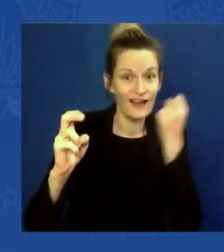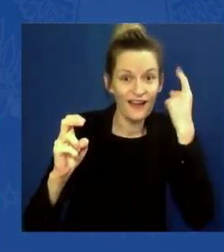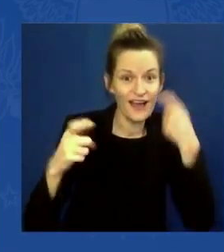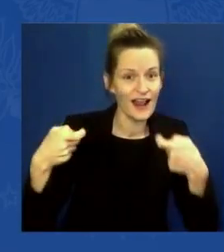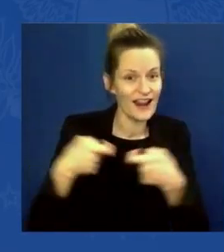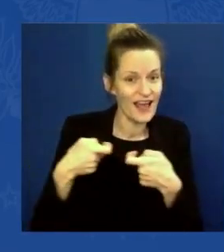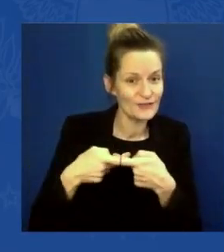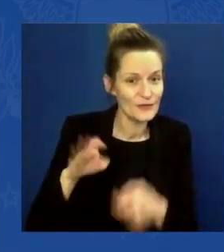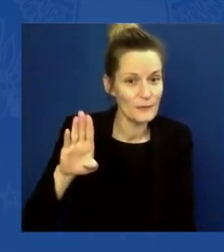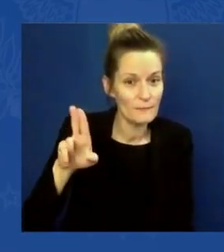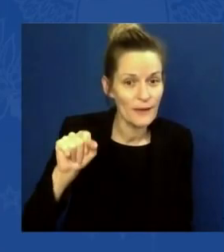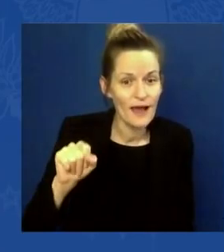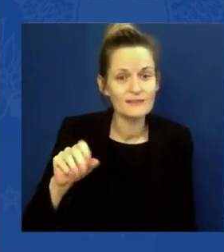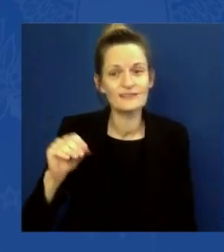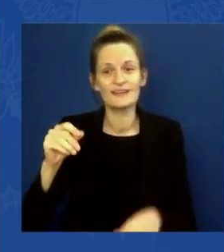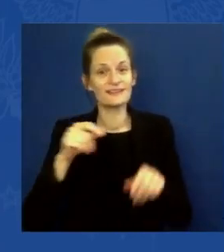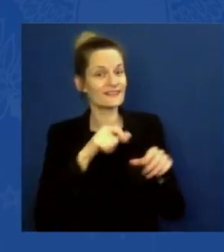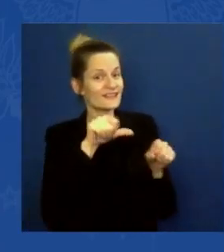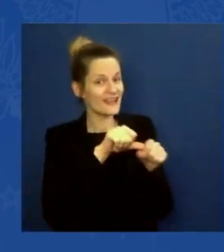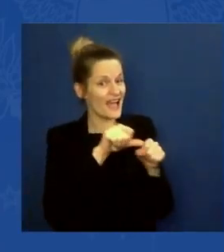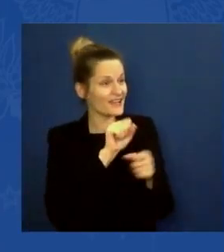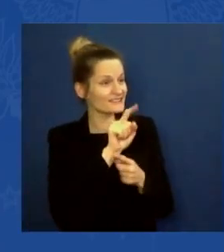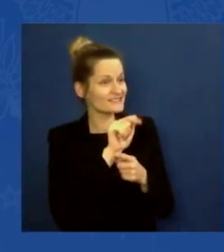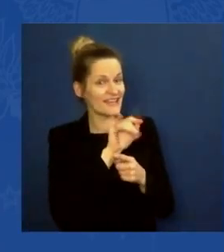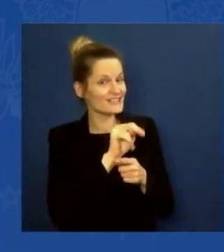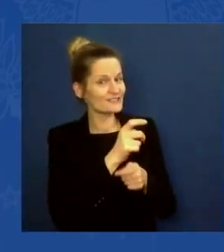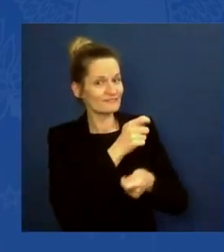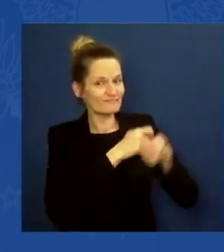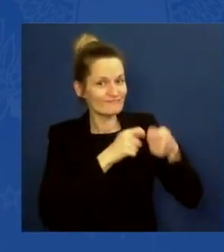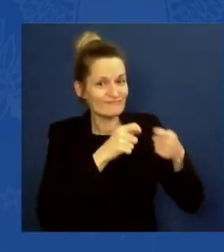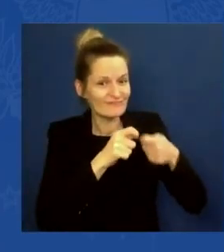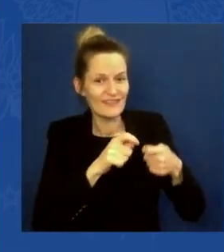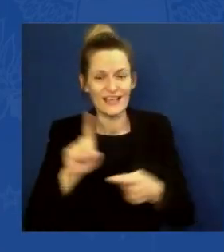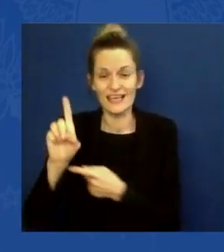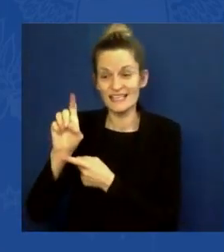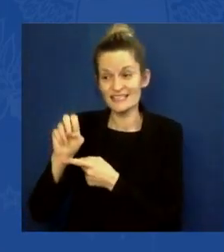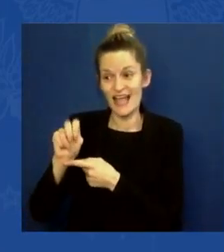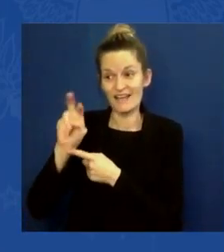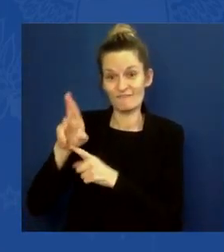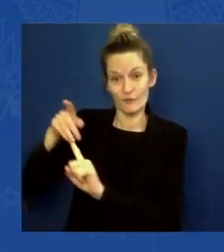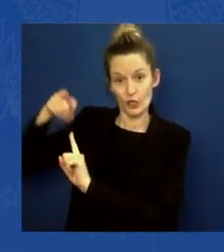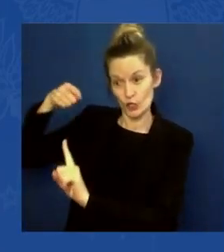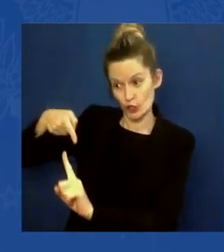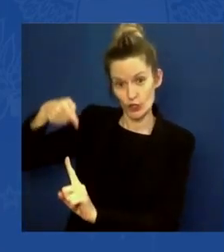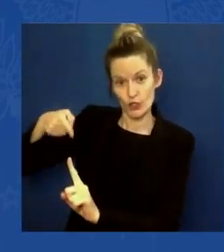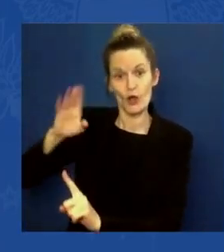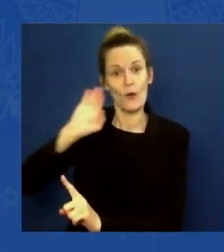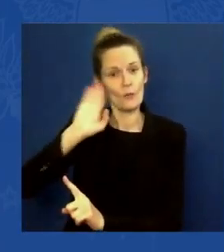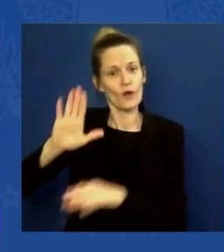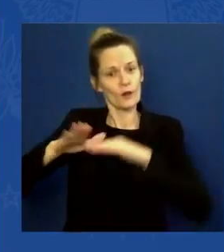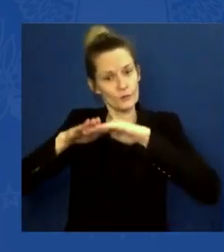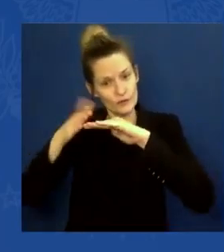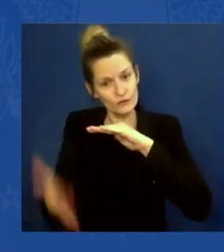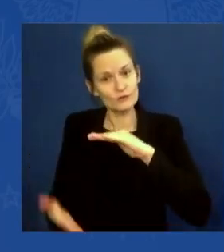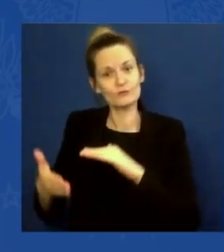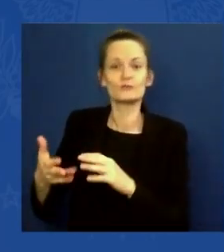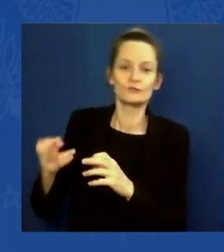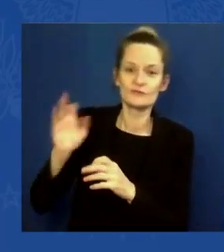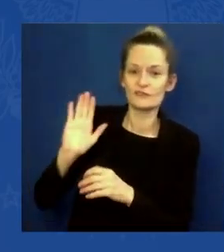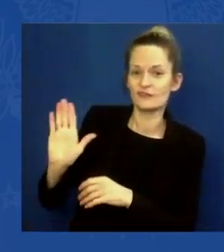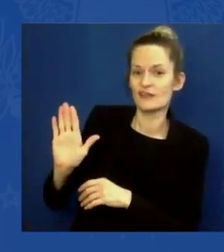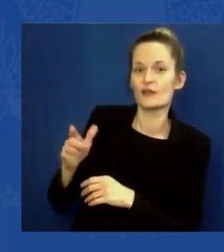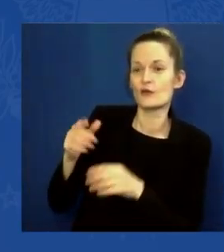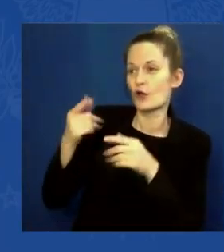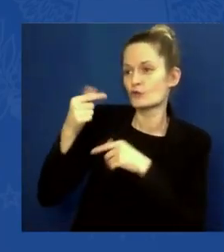reducing greenhouse gases in the city by 80 percent. It's going to create jobs that we know the Local 68 Apprentice Center is